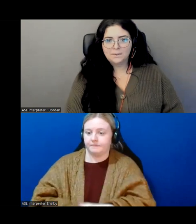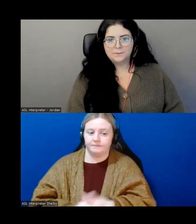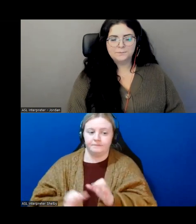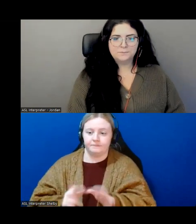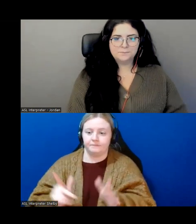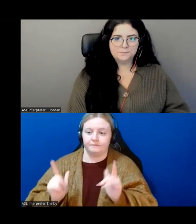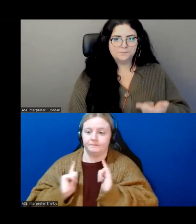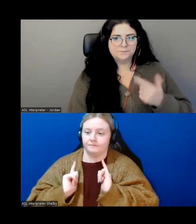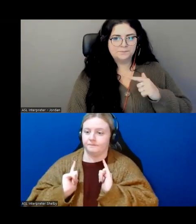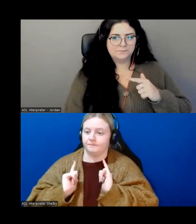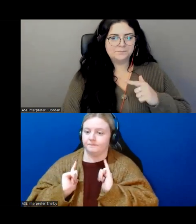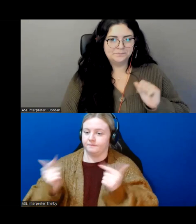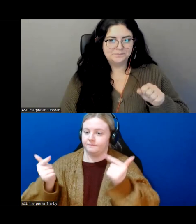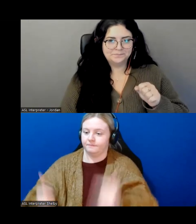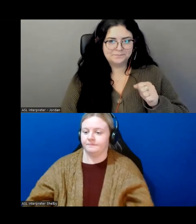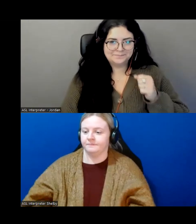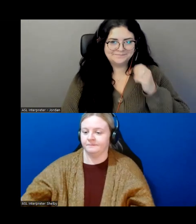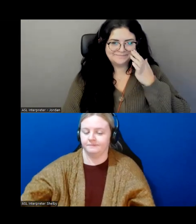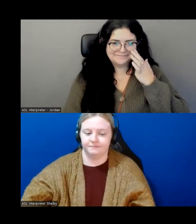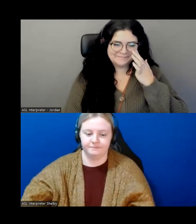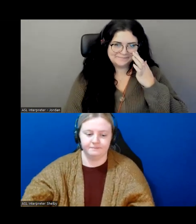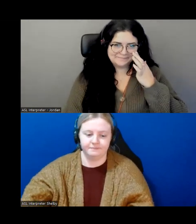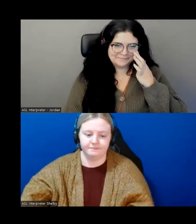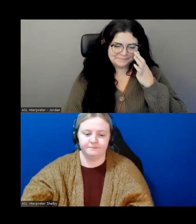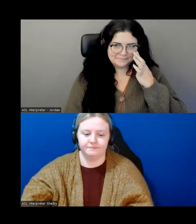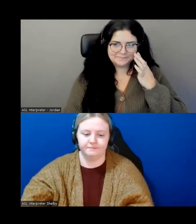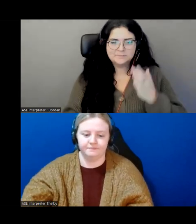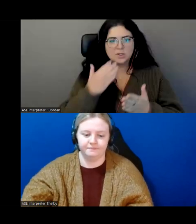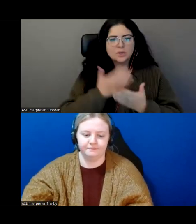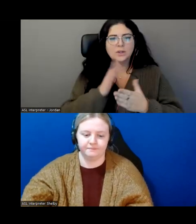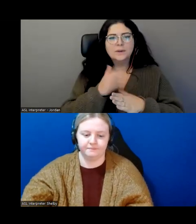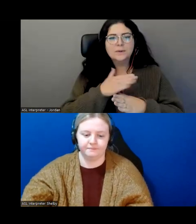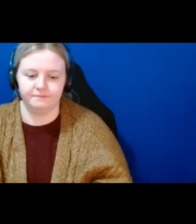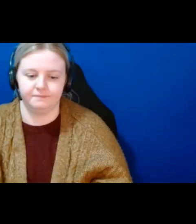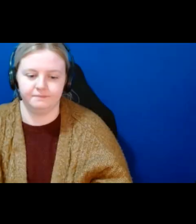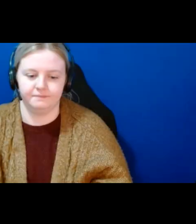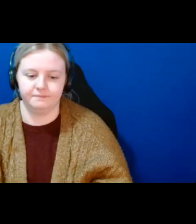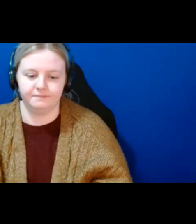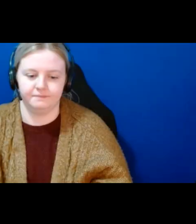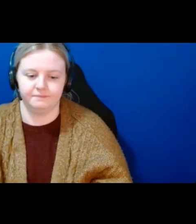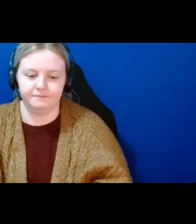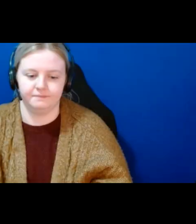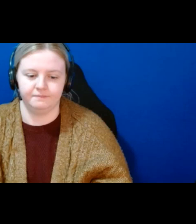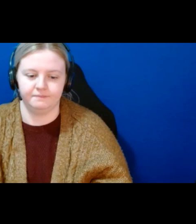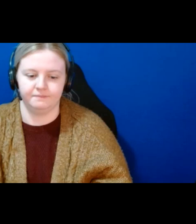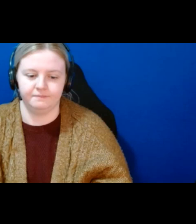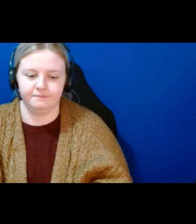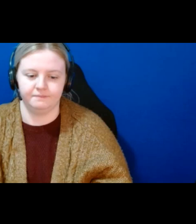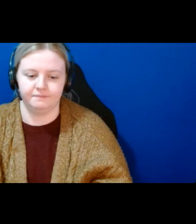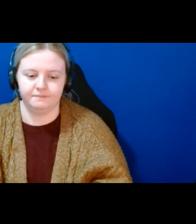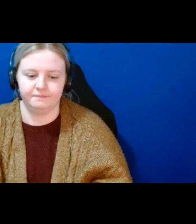we can boop, boop, boop. Thank you so much, Sherry.